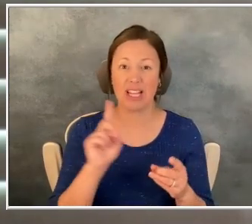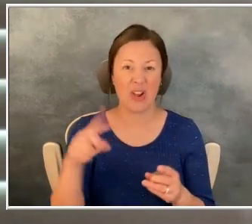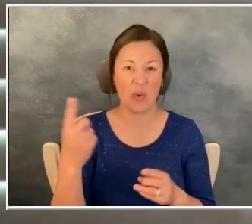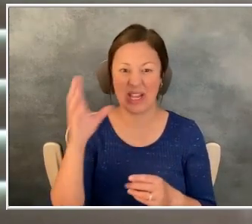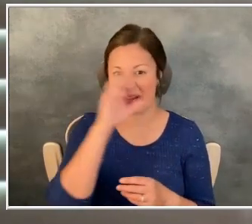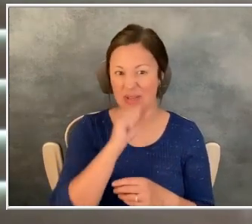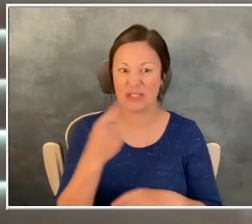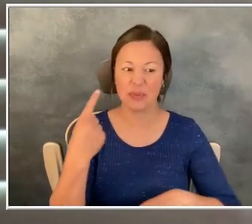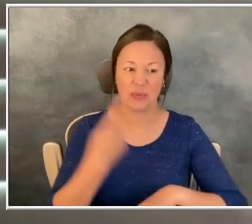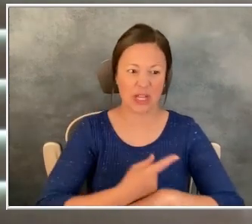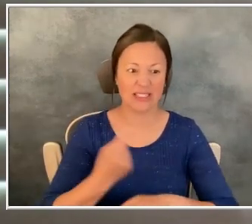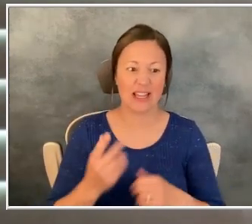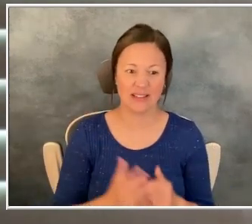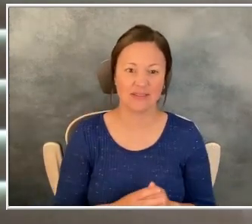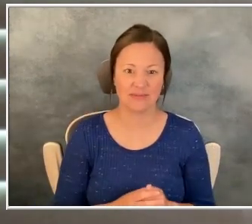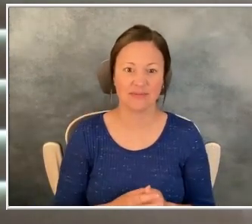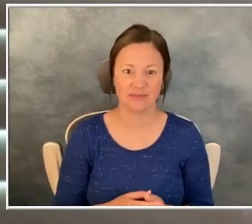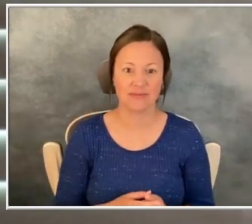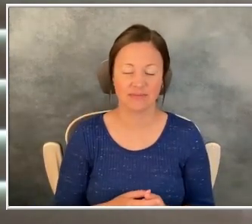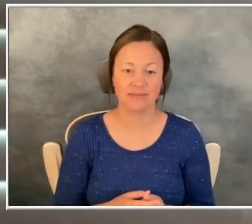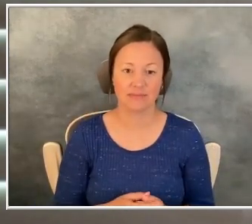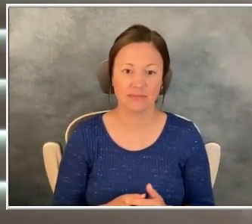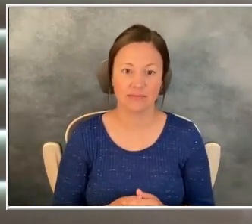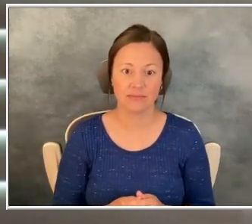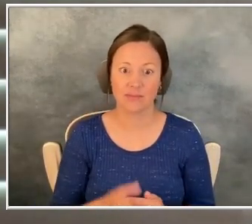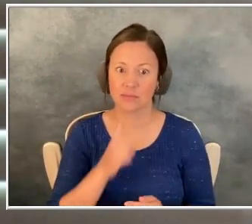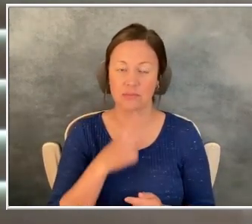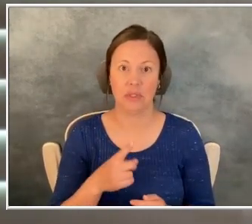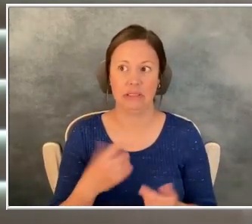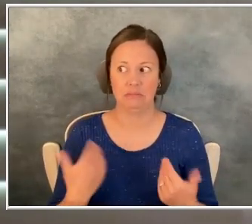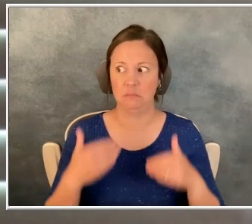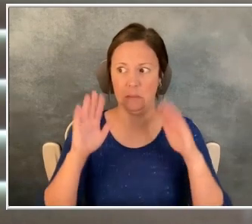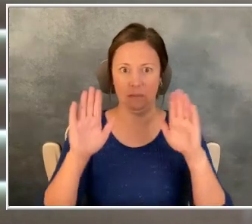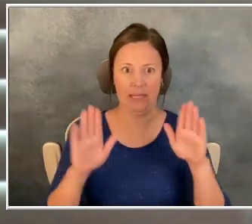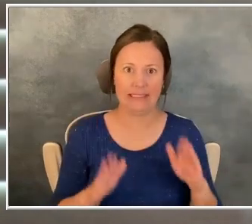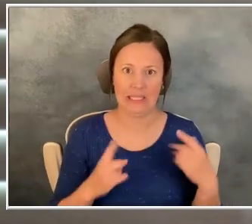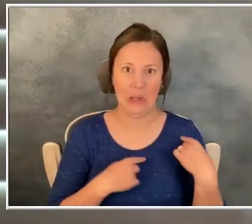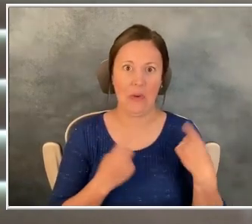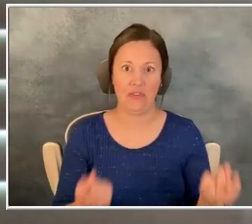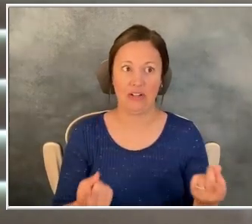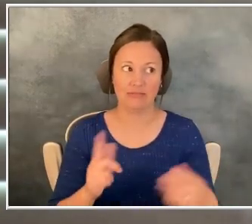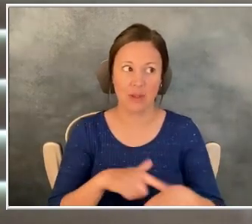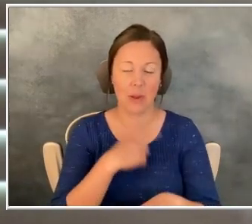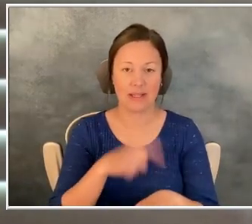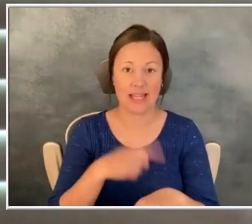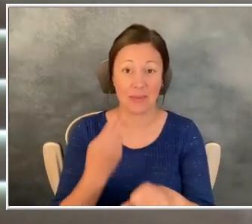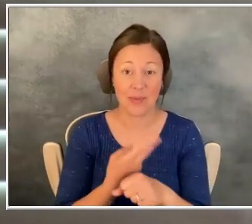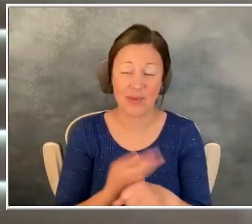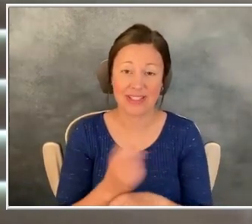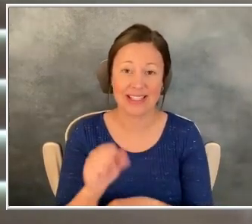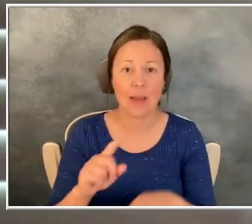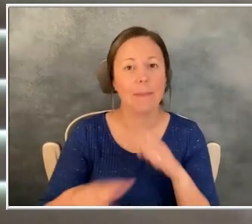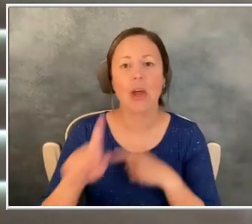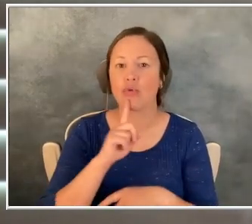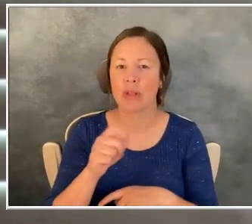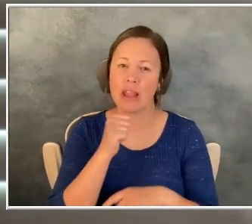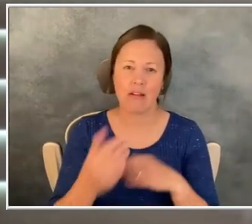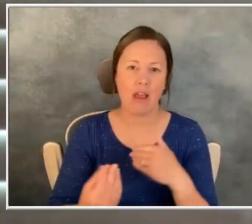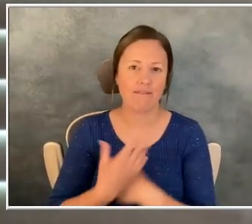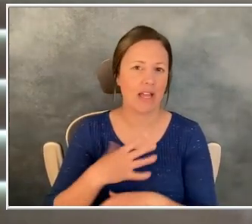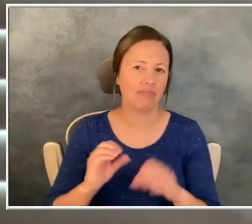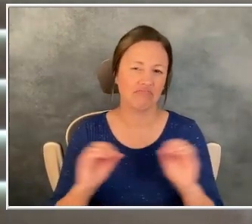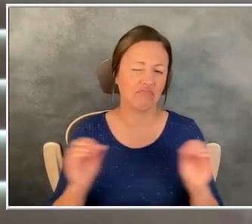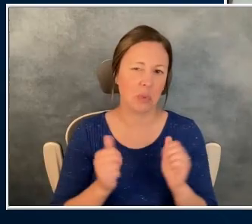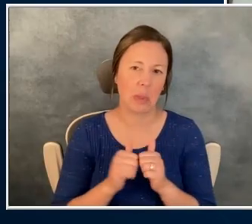one day, which is, is really, um, pretty incredible over this time that I've been on them, but yeah, it didn't really affect anything with